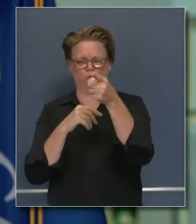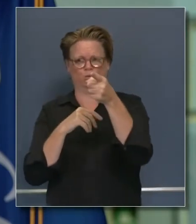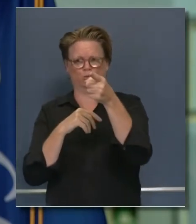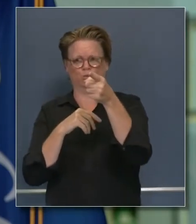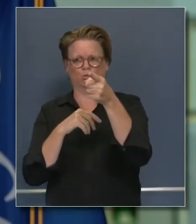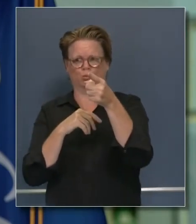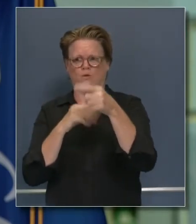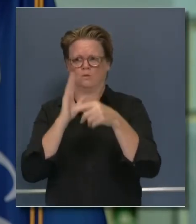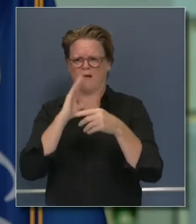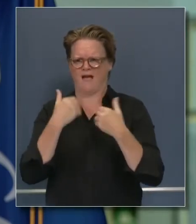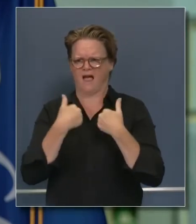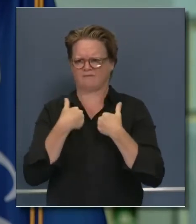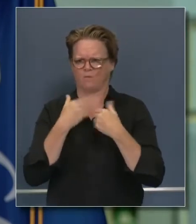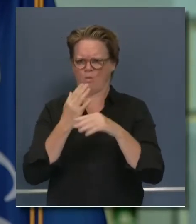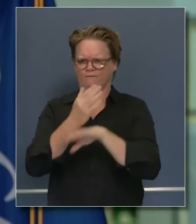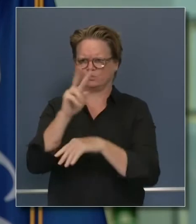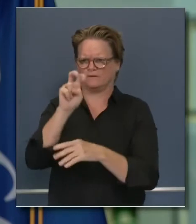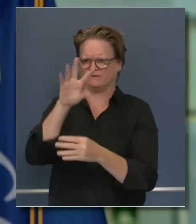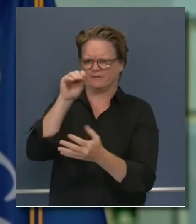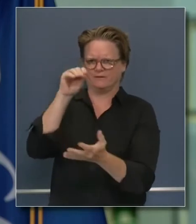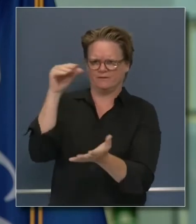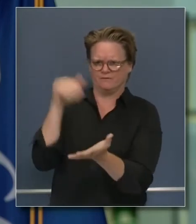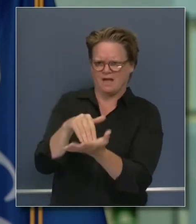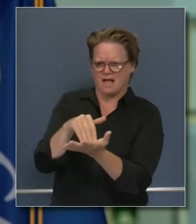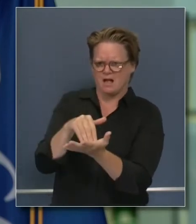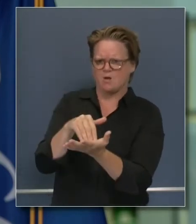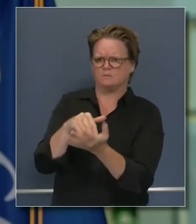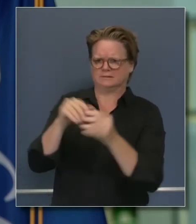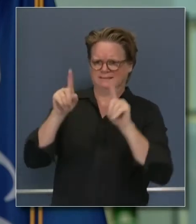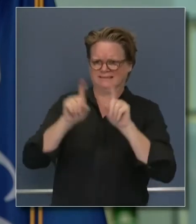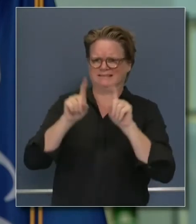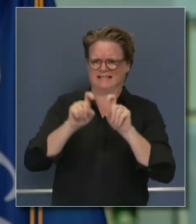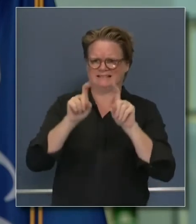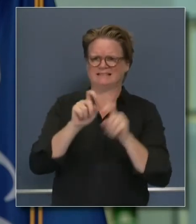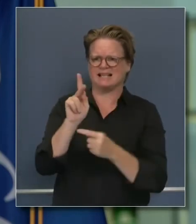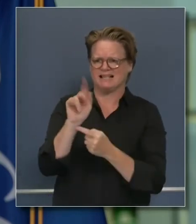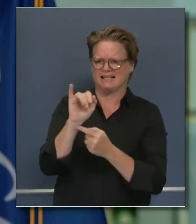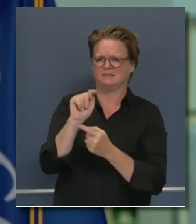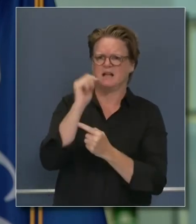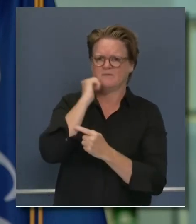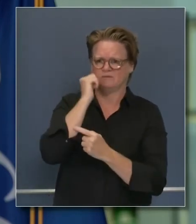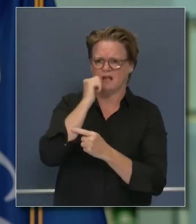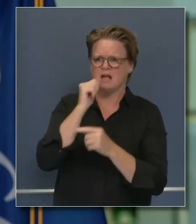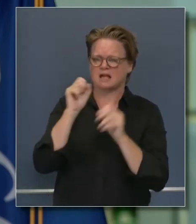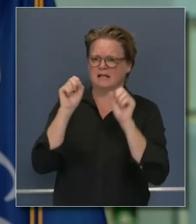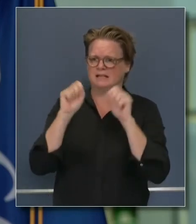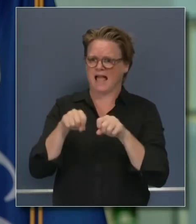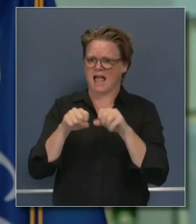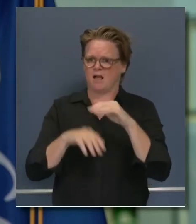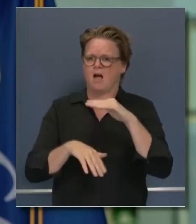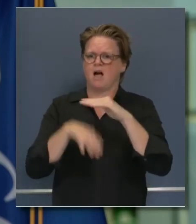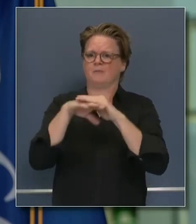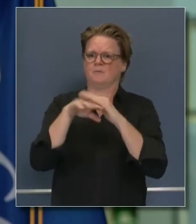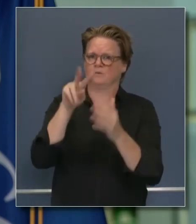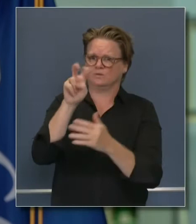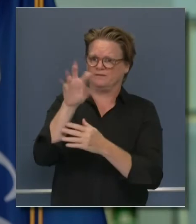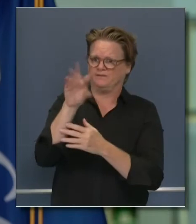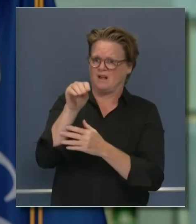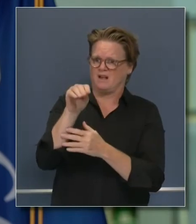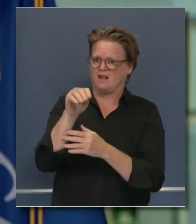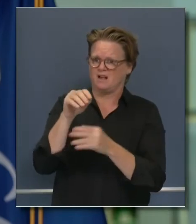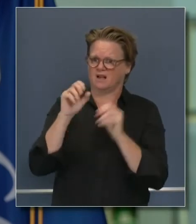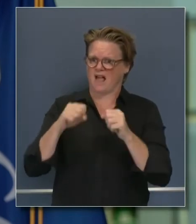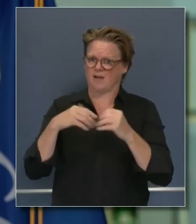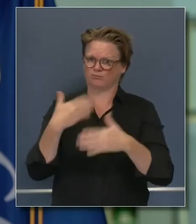quarter million, the capacity of a quarter million testing kits per day that can get processed, number one. Number two is,